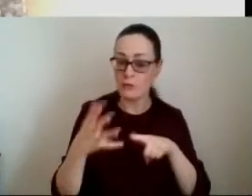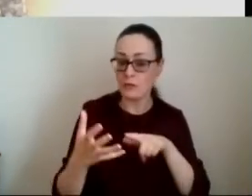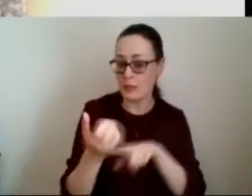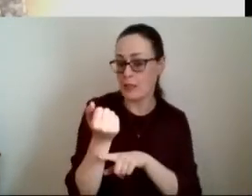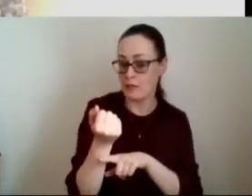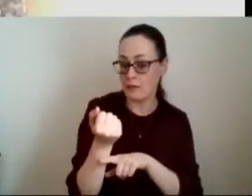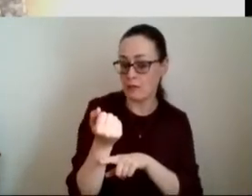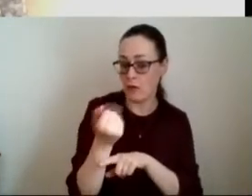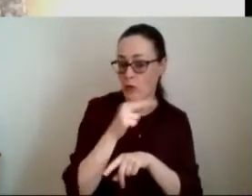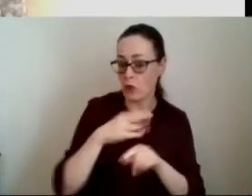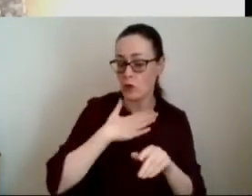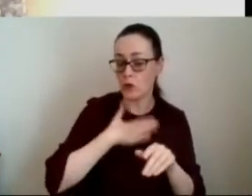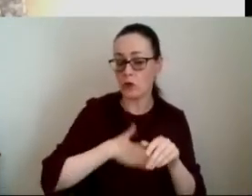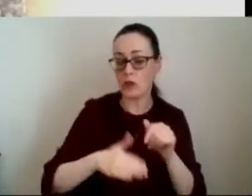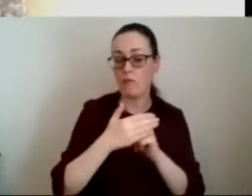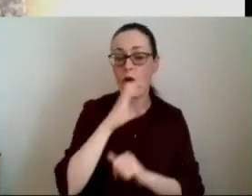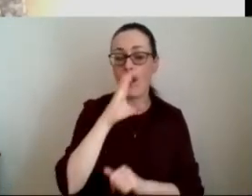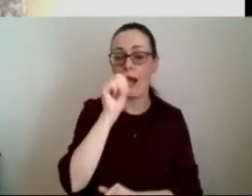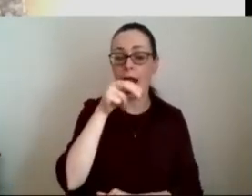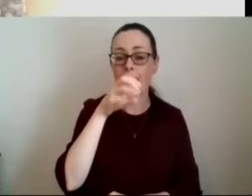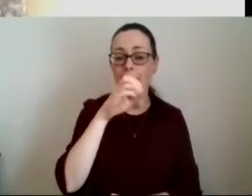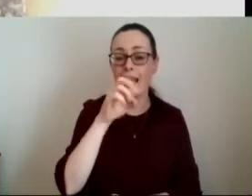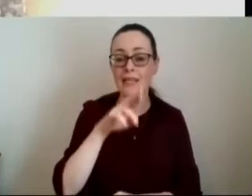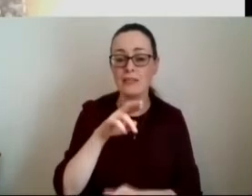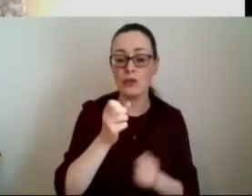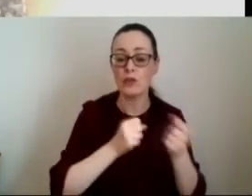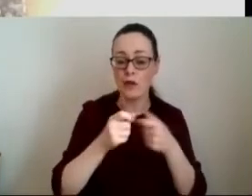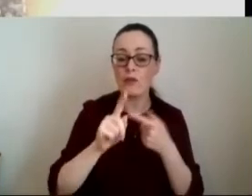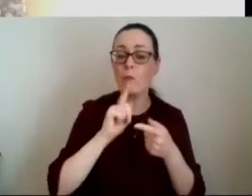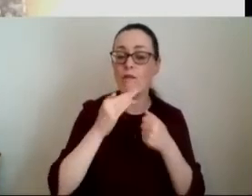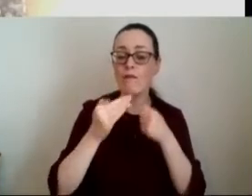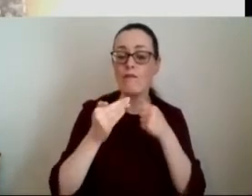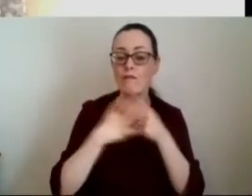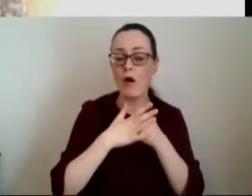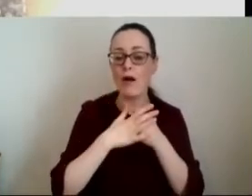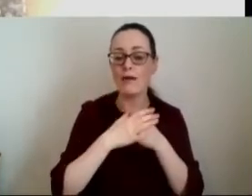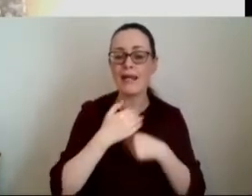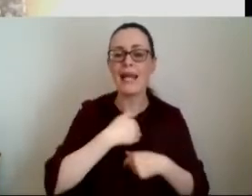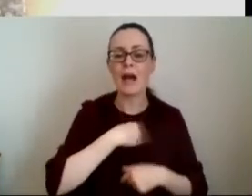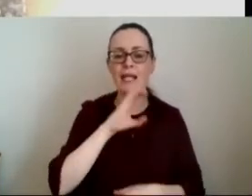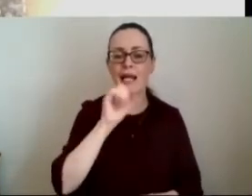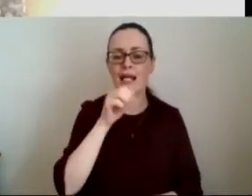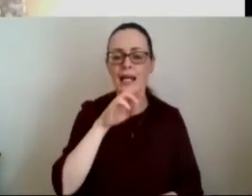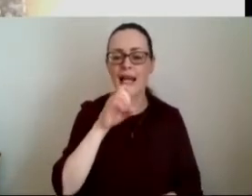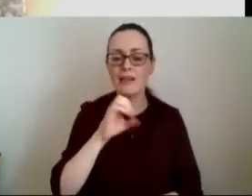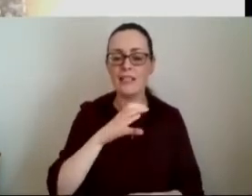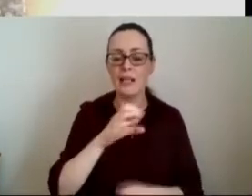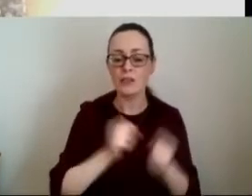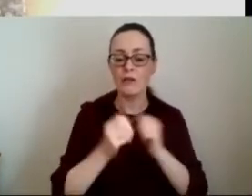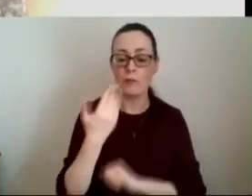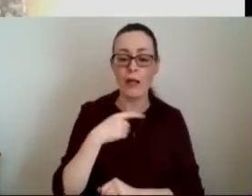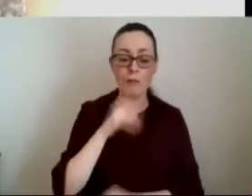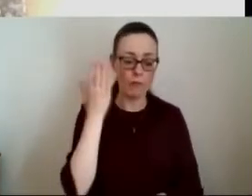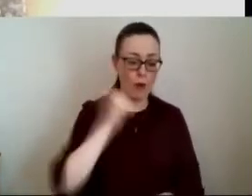not just in the cancer services in old mcgelvin but also in terms of cardiac services you know where people in johnny gall who previously had to be rooted